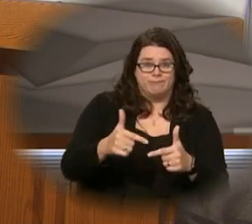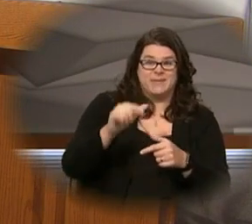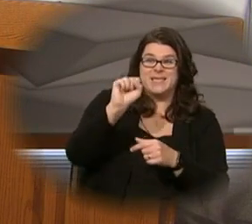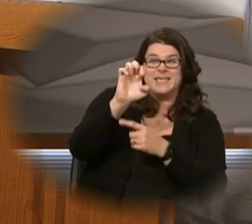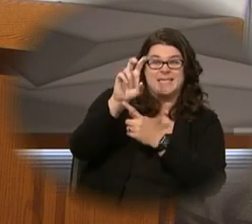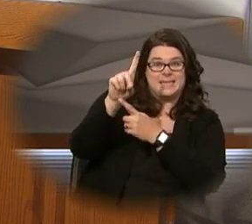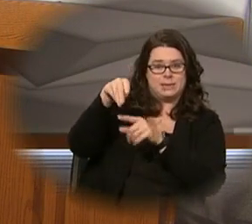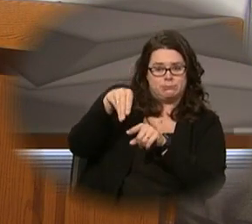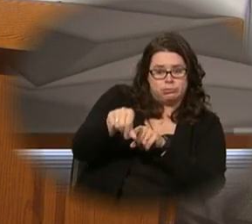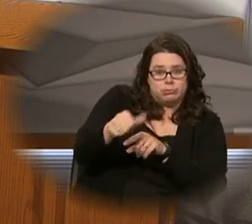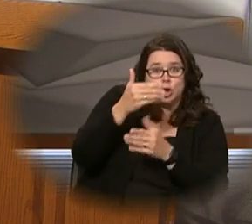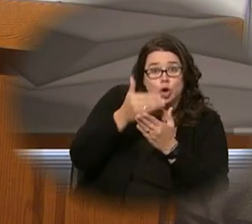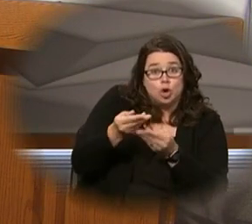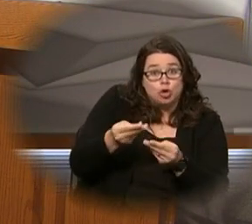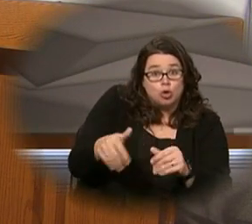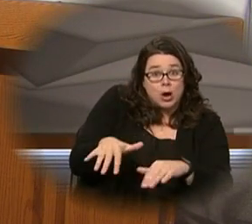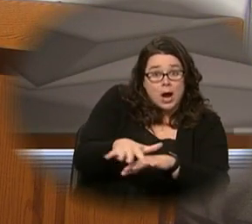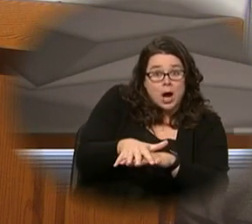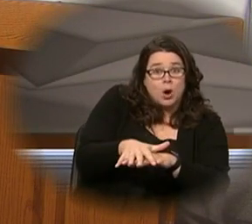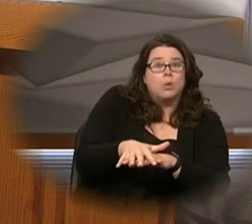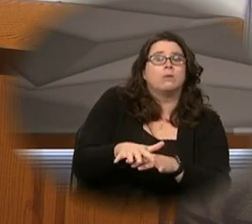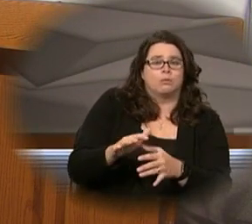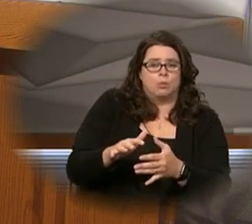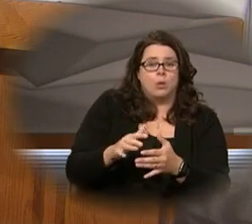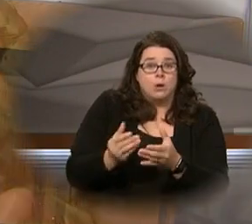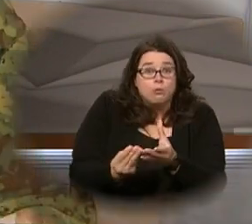will yield a fruitful harvest.